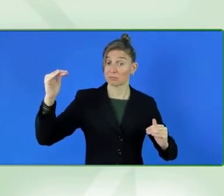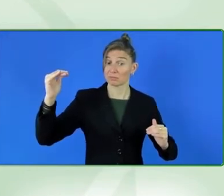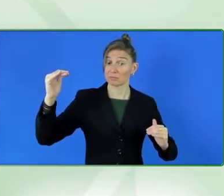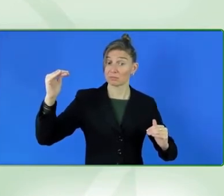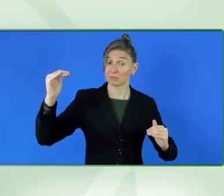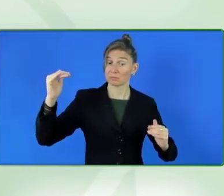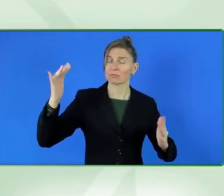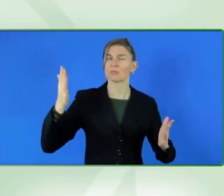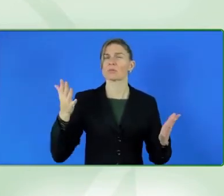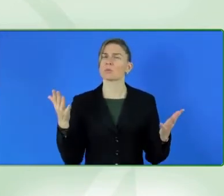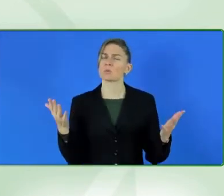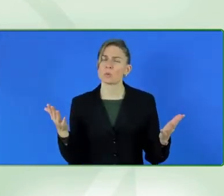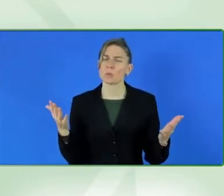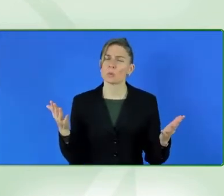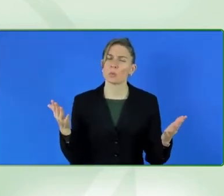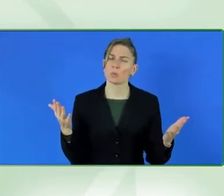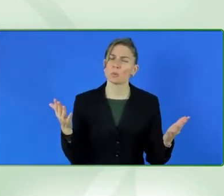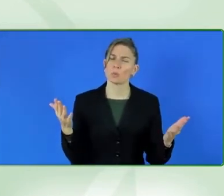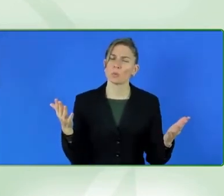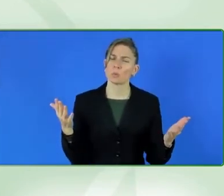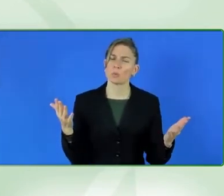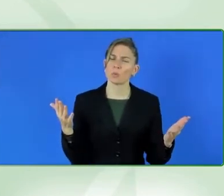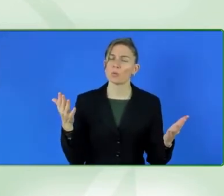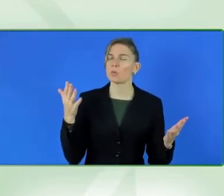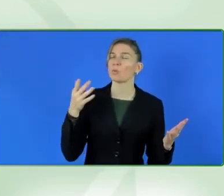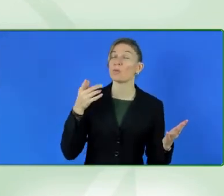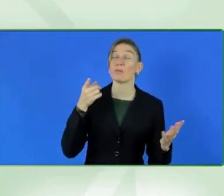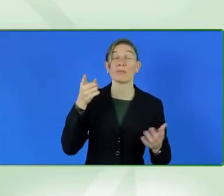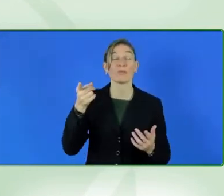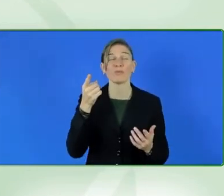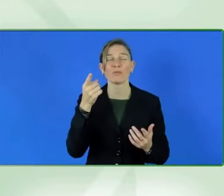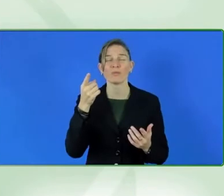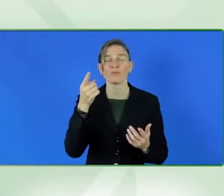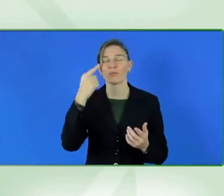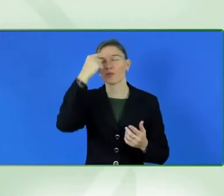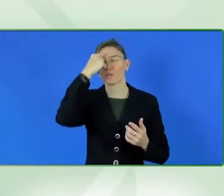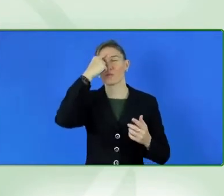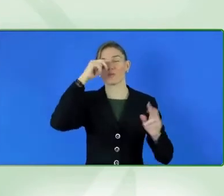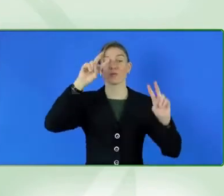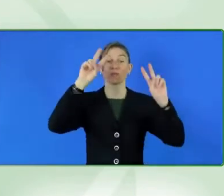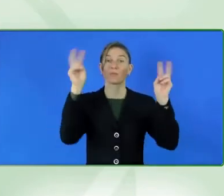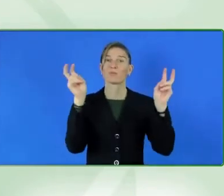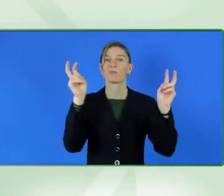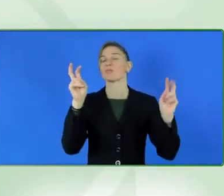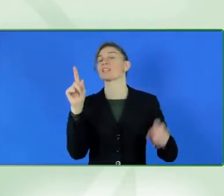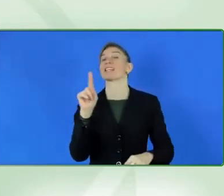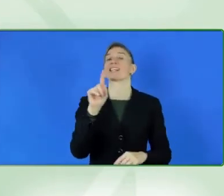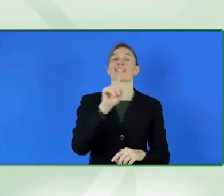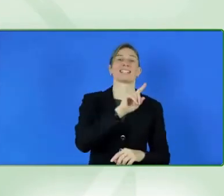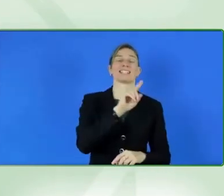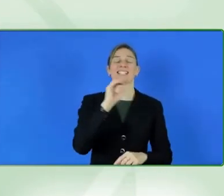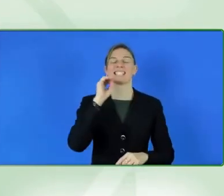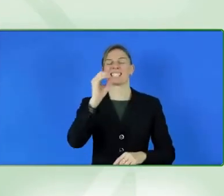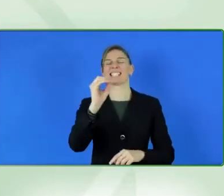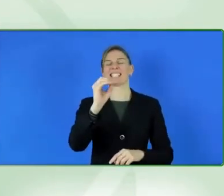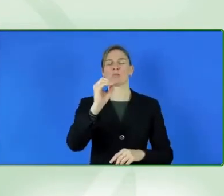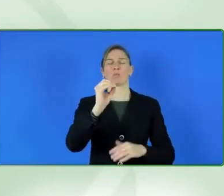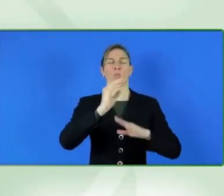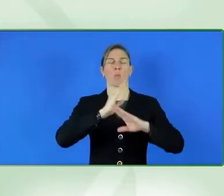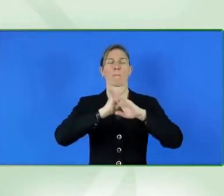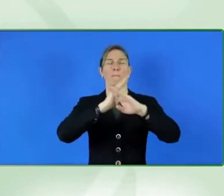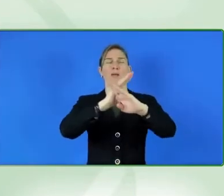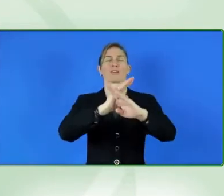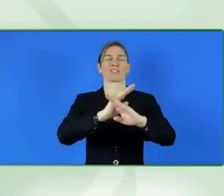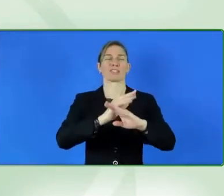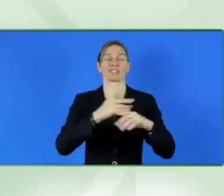uh, the, the, the, theme as, uh, zero barriers in the future, as the zero conference or the